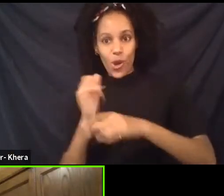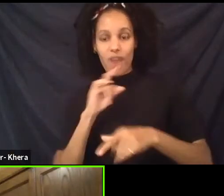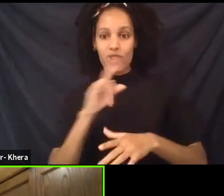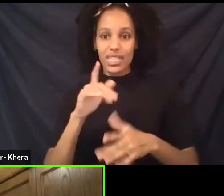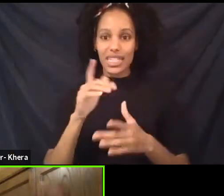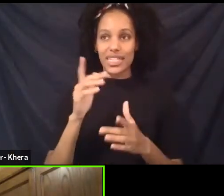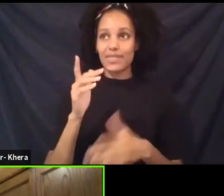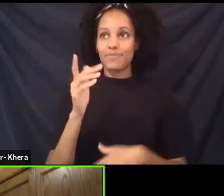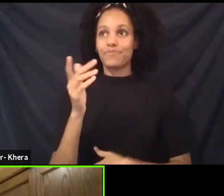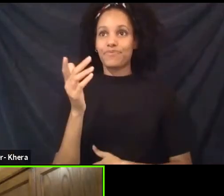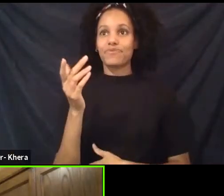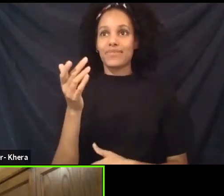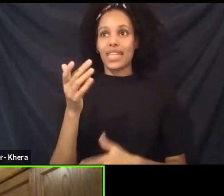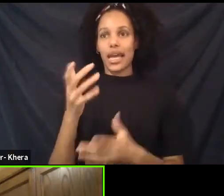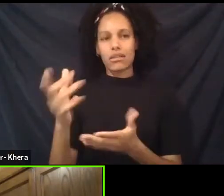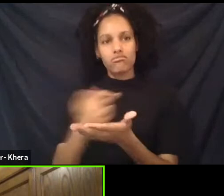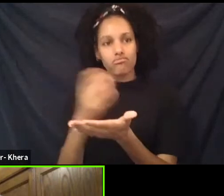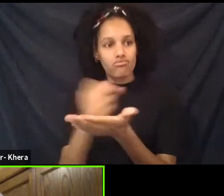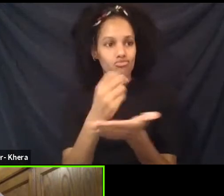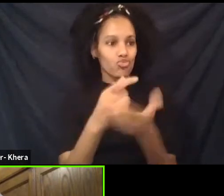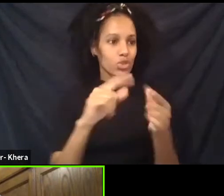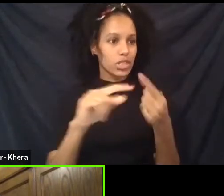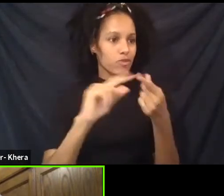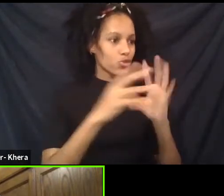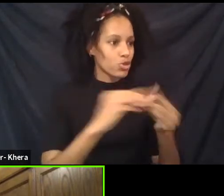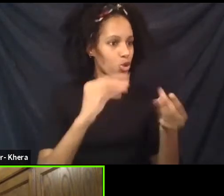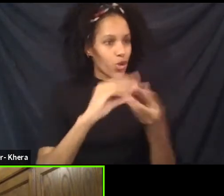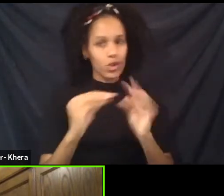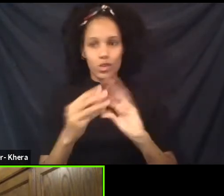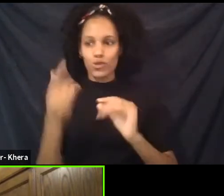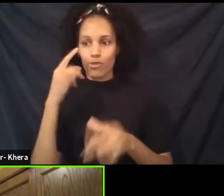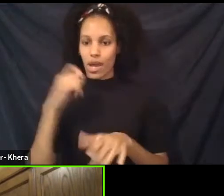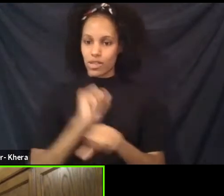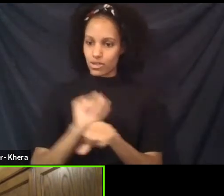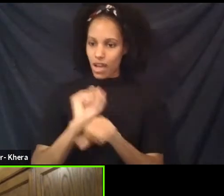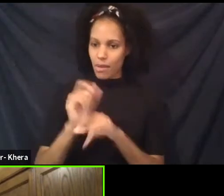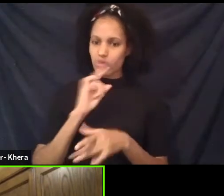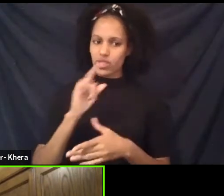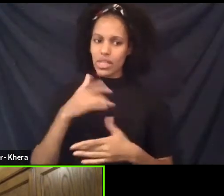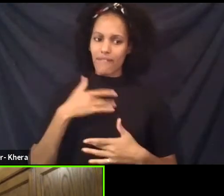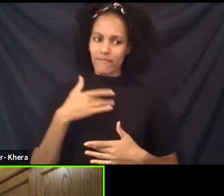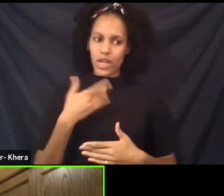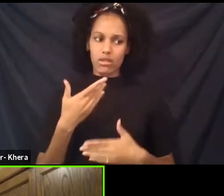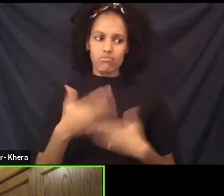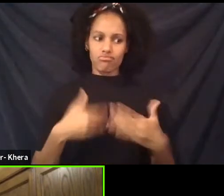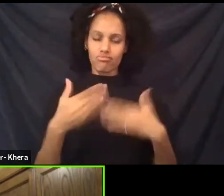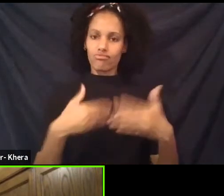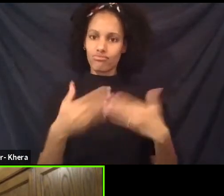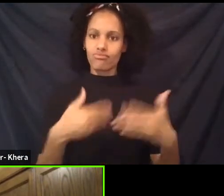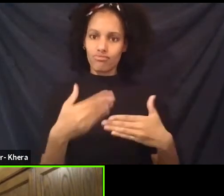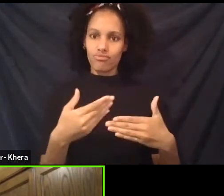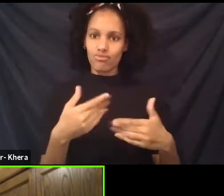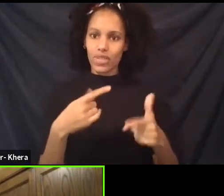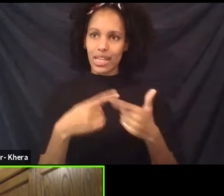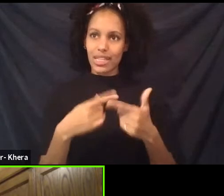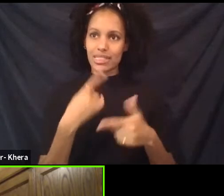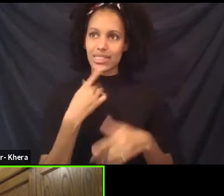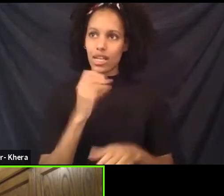collected all these stories for my work. I was very productive. And then when they said go to the studio, was like, oh,